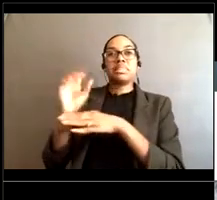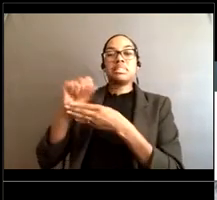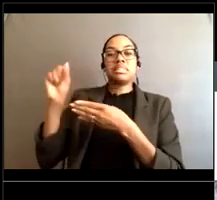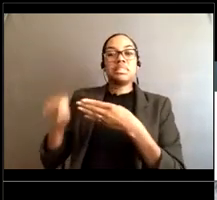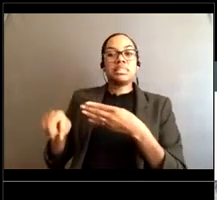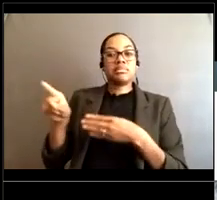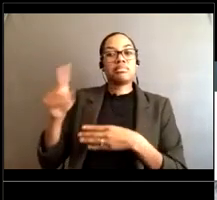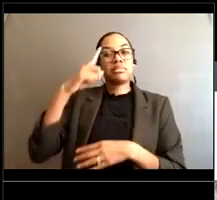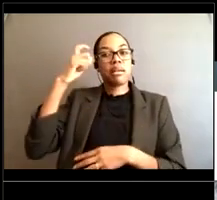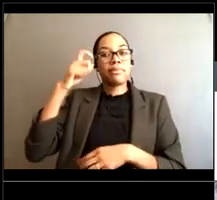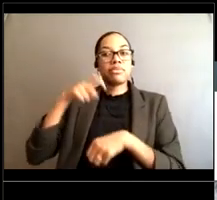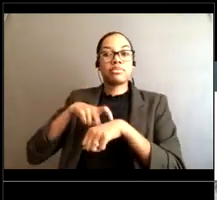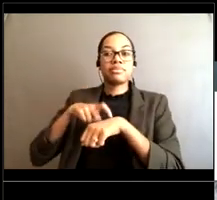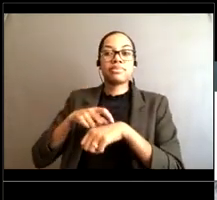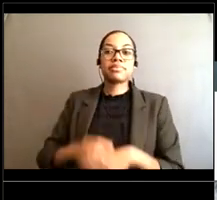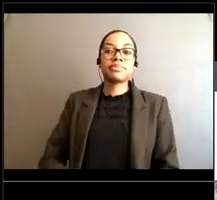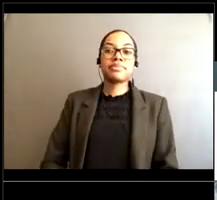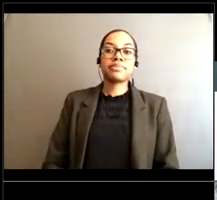Okay, let's see